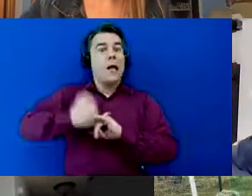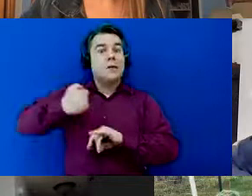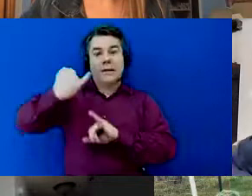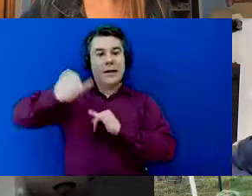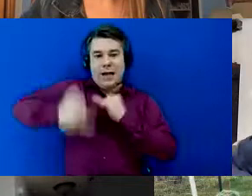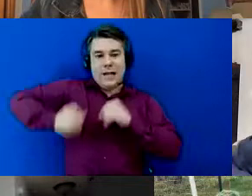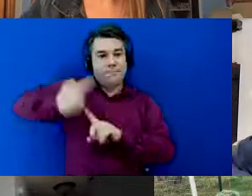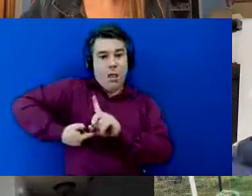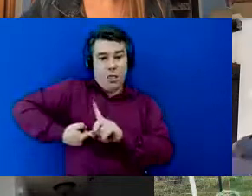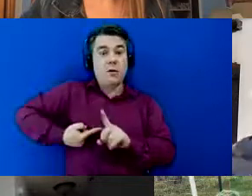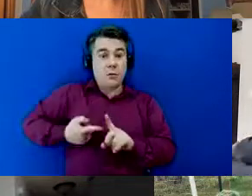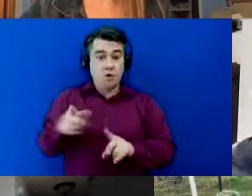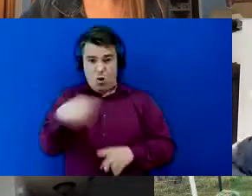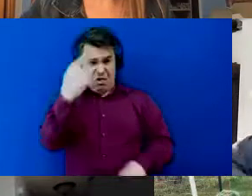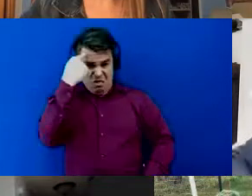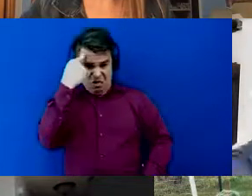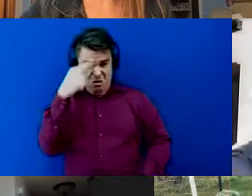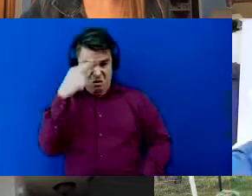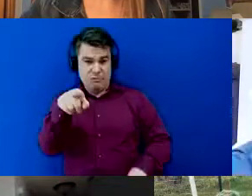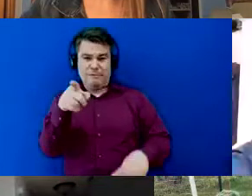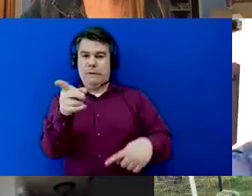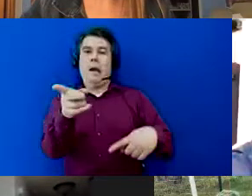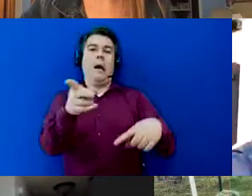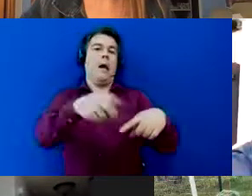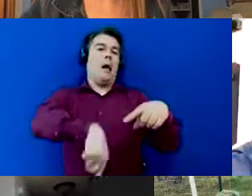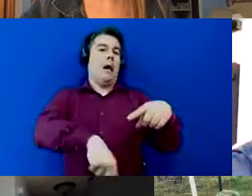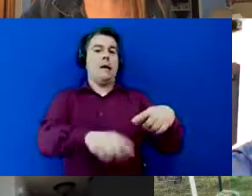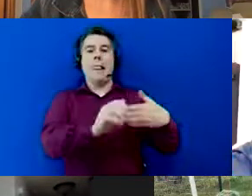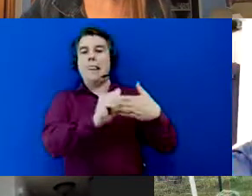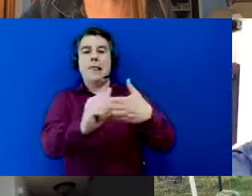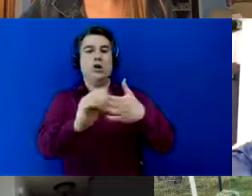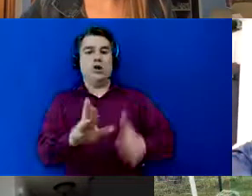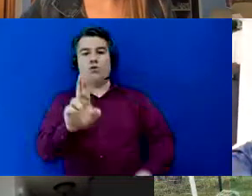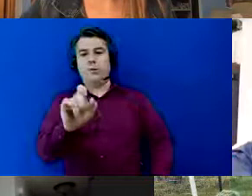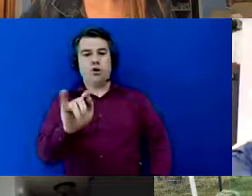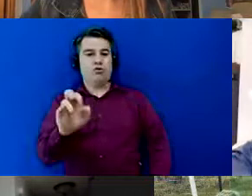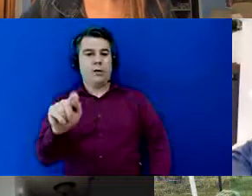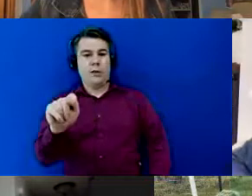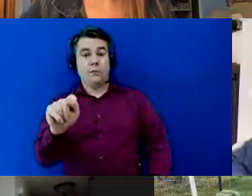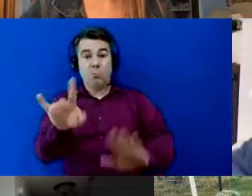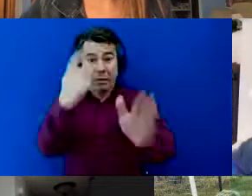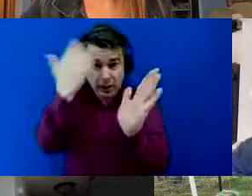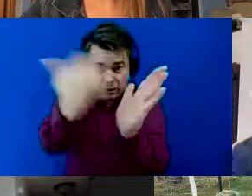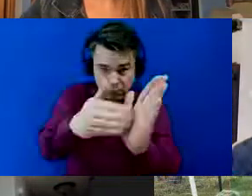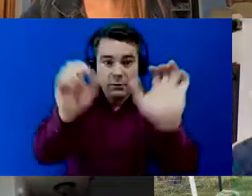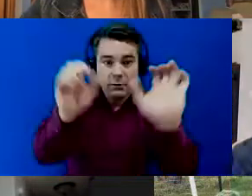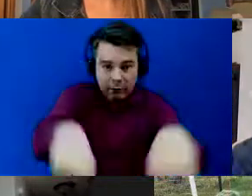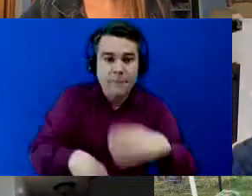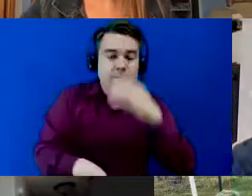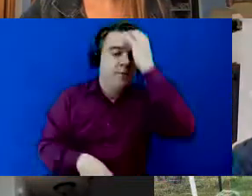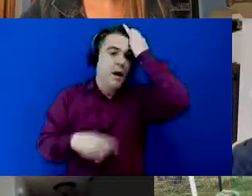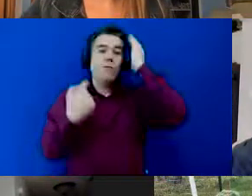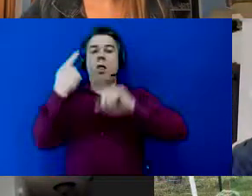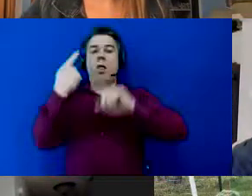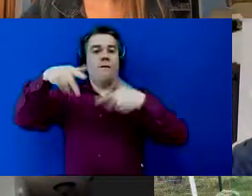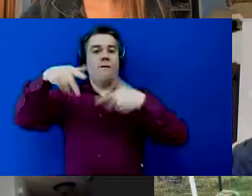you can't reach leaders retreat think again this is you've got one month and you